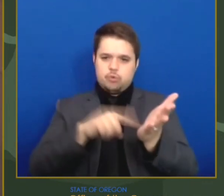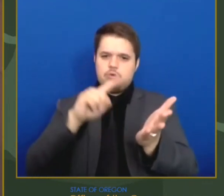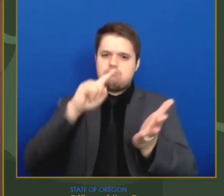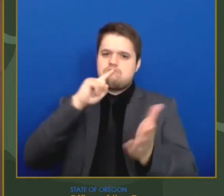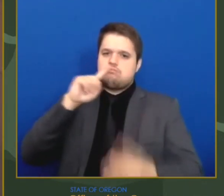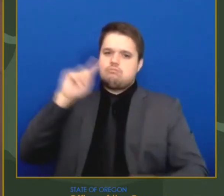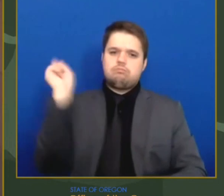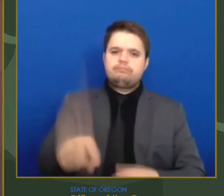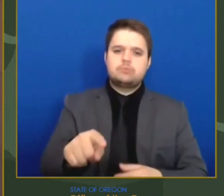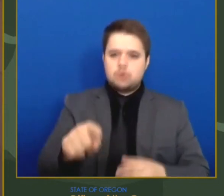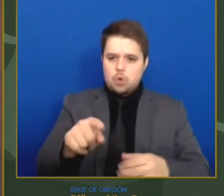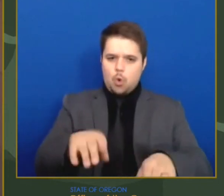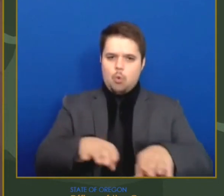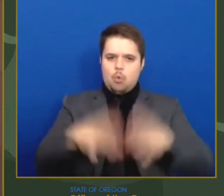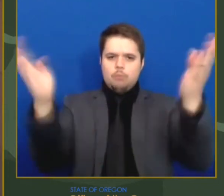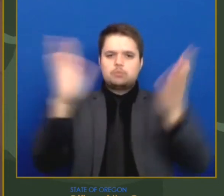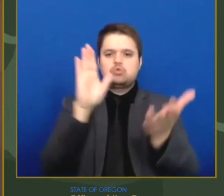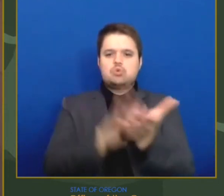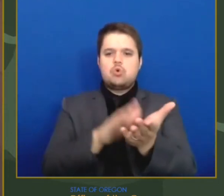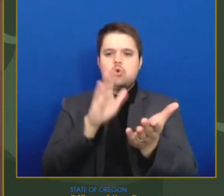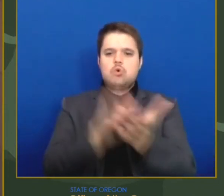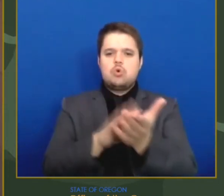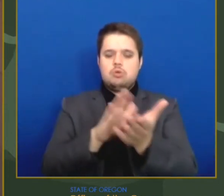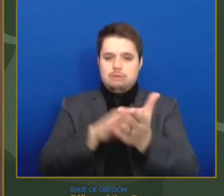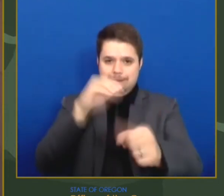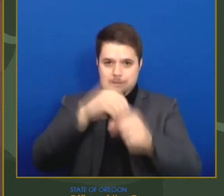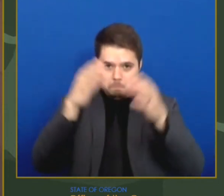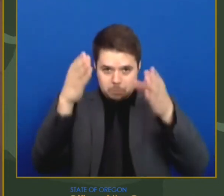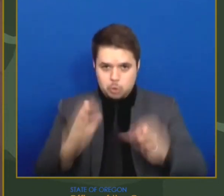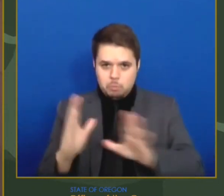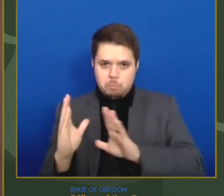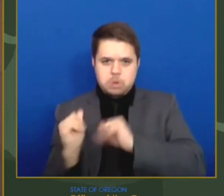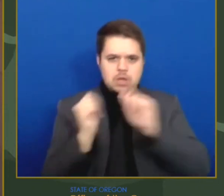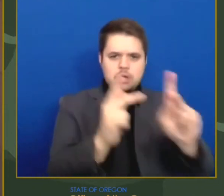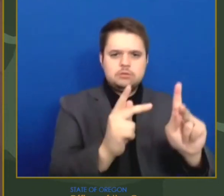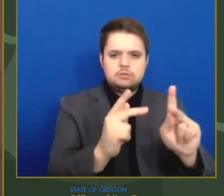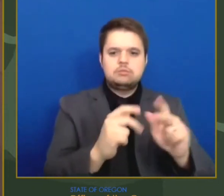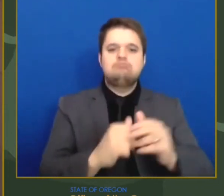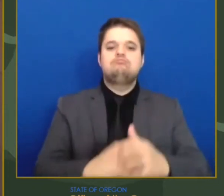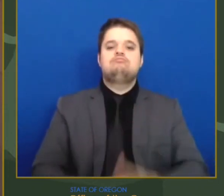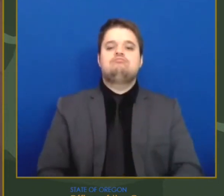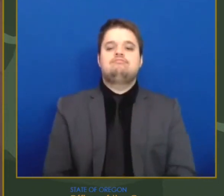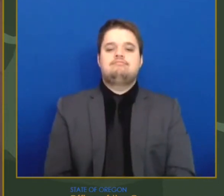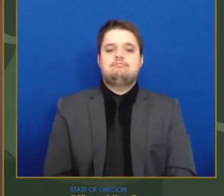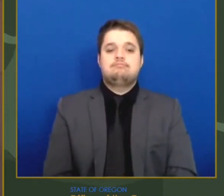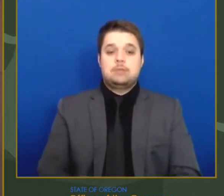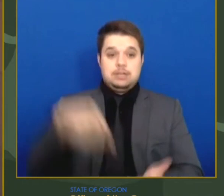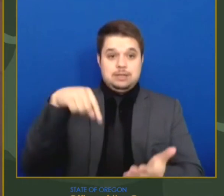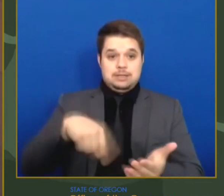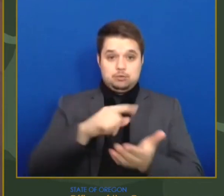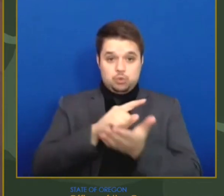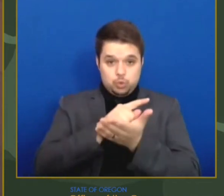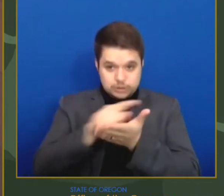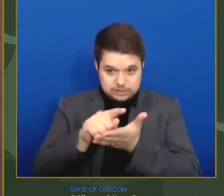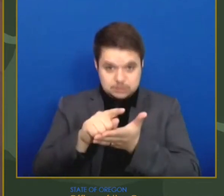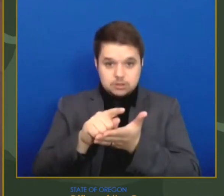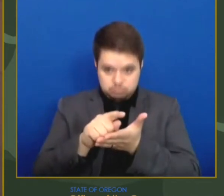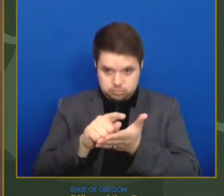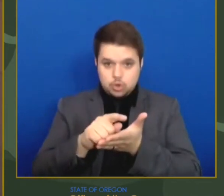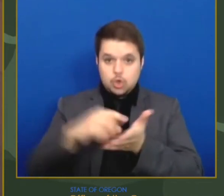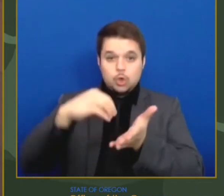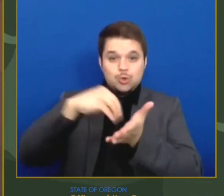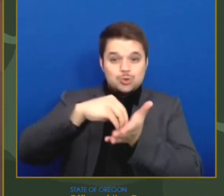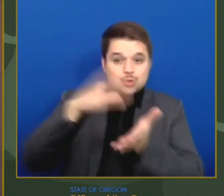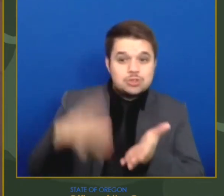I'm happy to report as of this week, there are now more than 174,000 students back in the classroom.